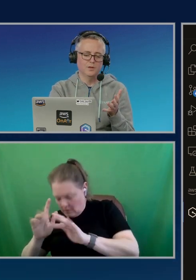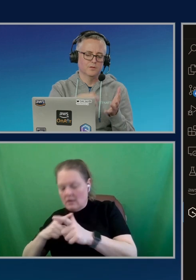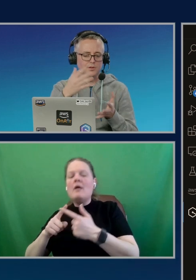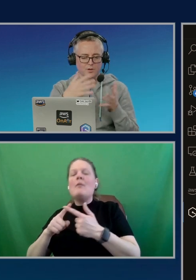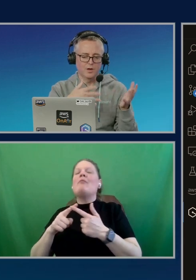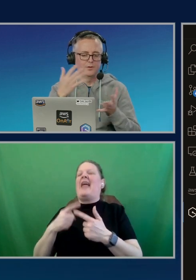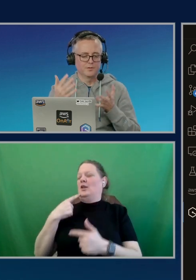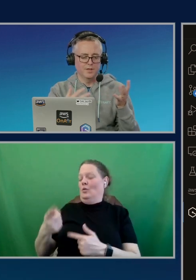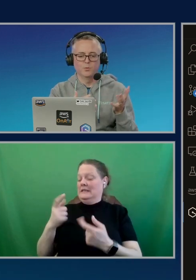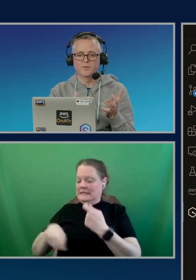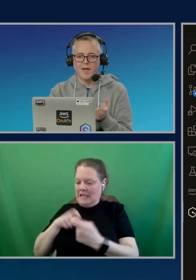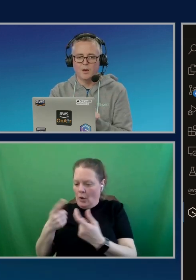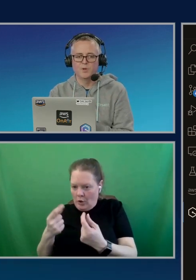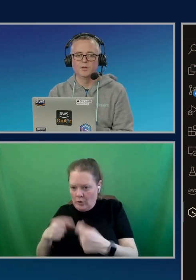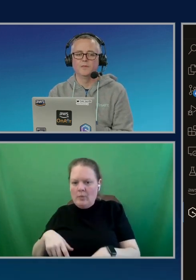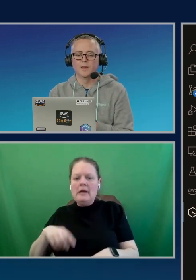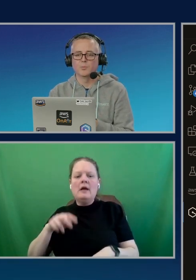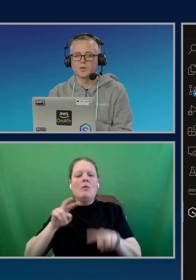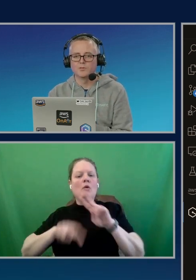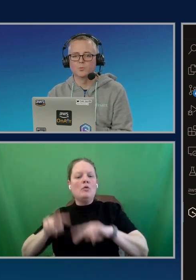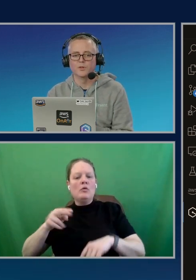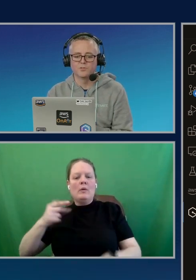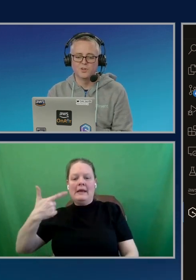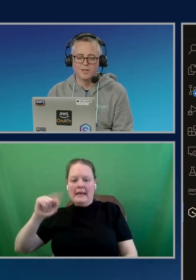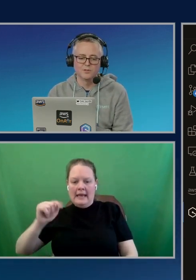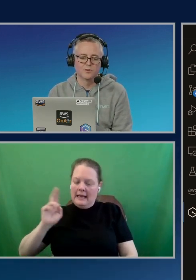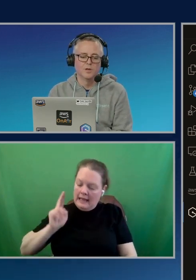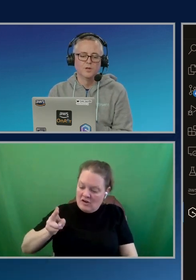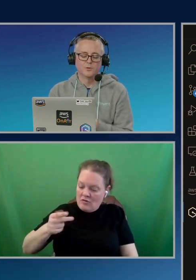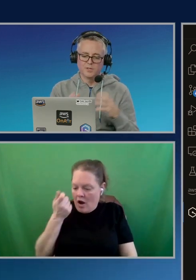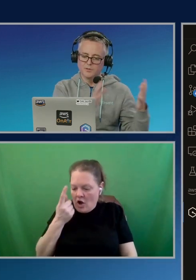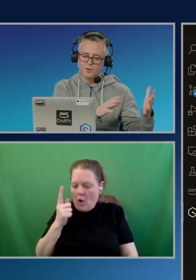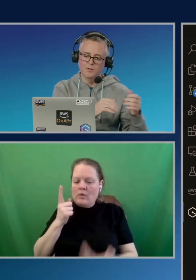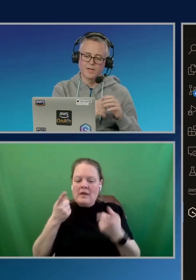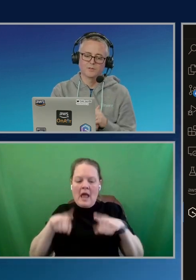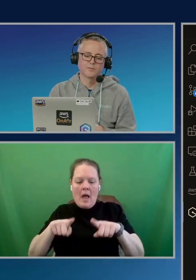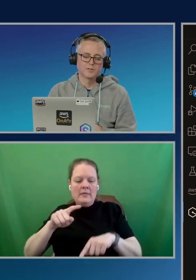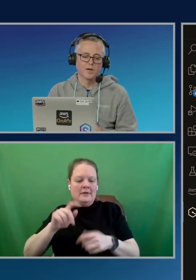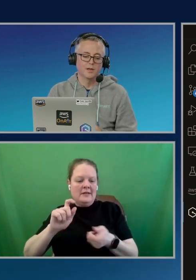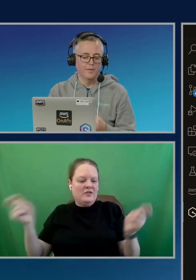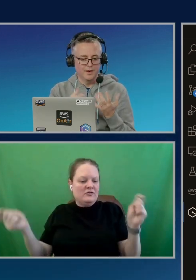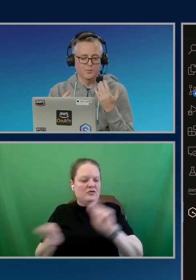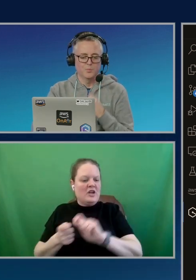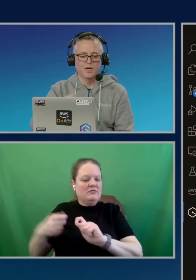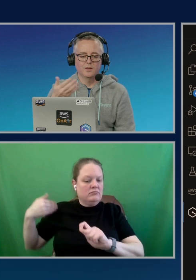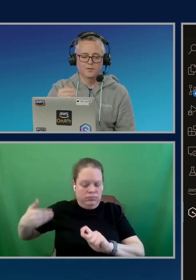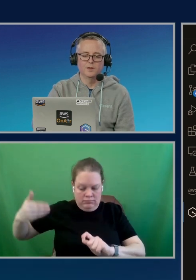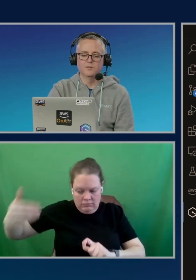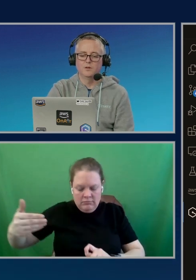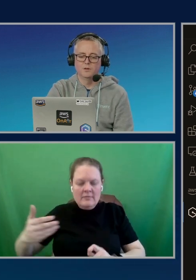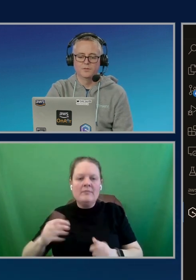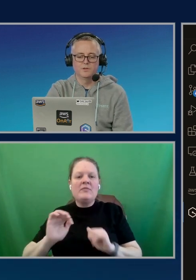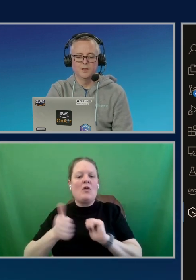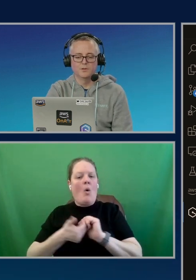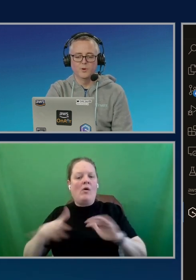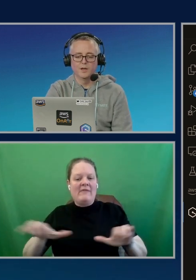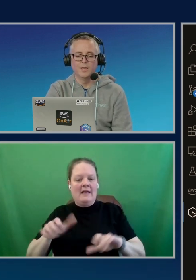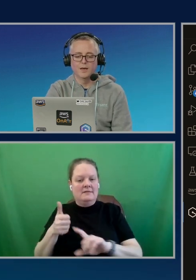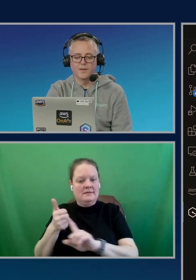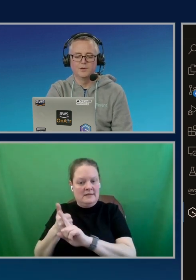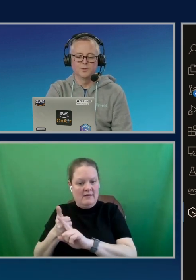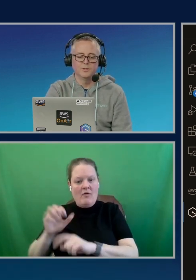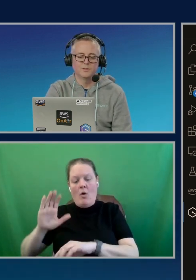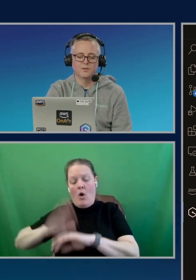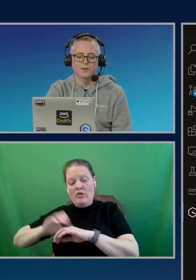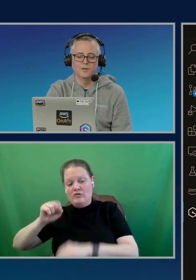look through the Git history and try to understand what's happened in the application, what's changed. So it does all of that server side. And then it comes back and says, here's the change and went